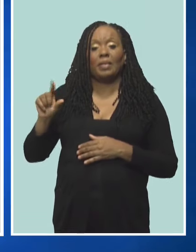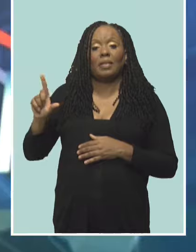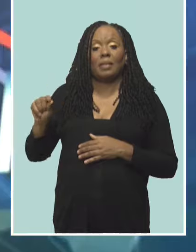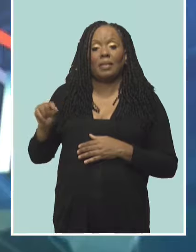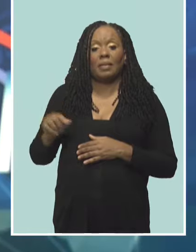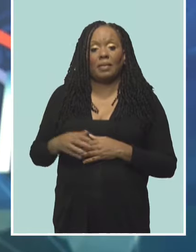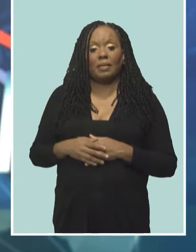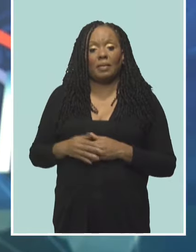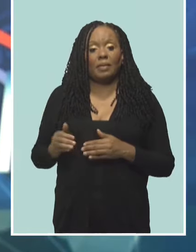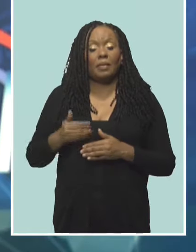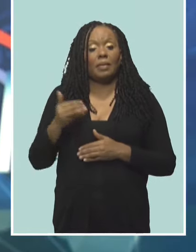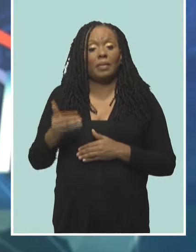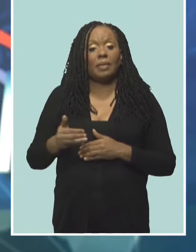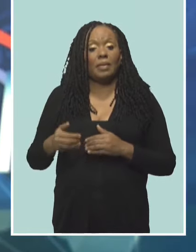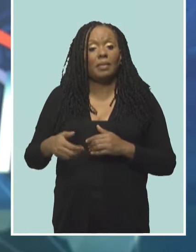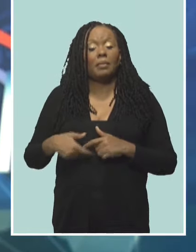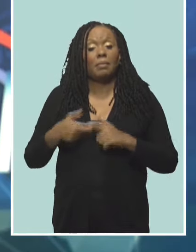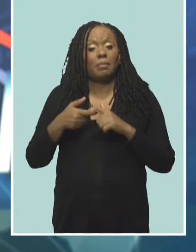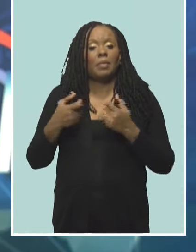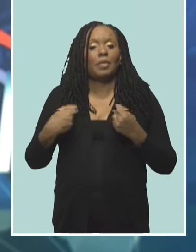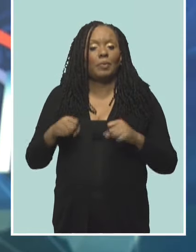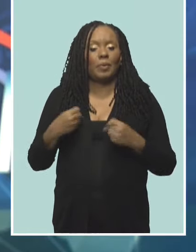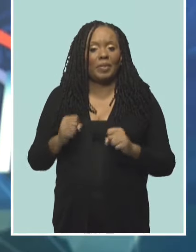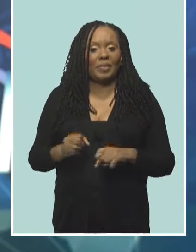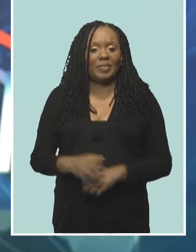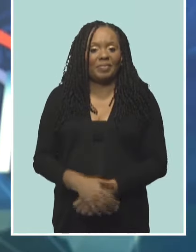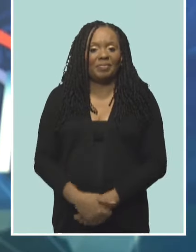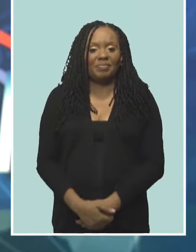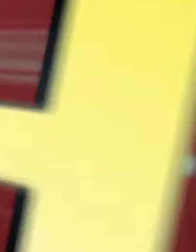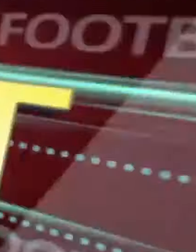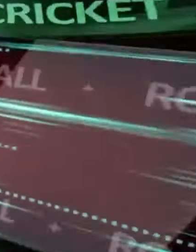Well, coming up, we'll have a look at the weekend sports.